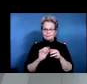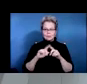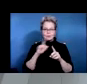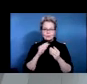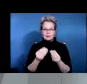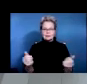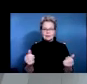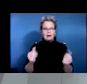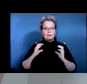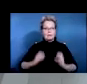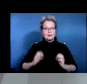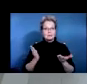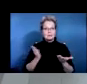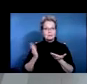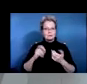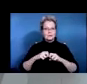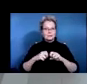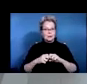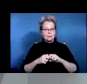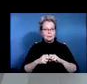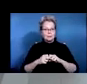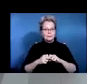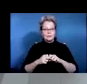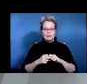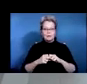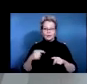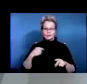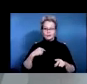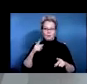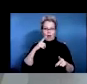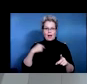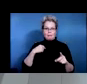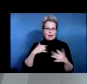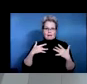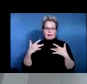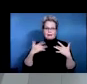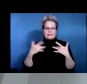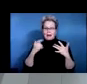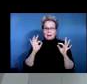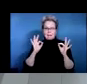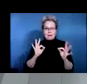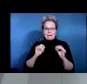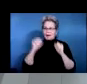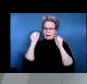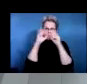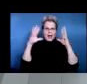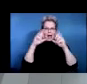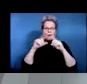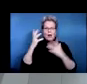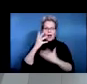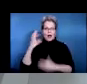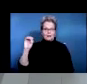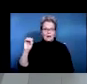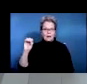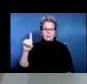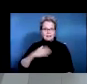uh, issues. Um, so here I am like fireworks are going off. This is great. You know, the employer will be incredibly happy because they'll